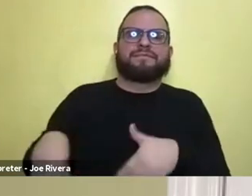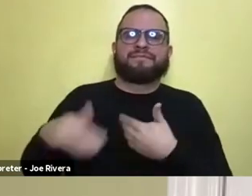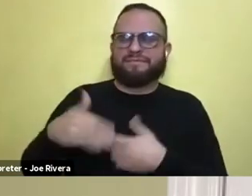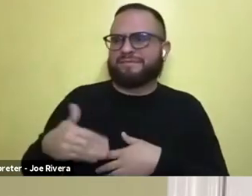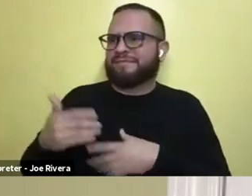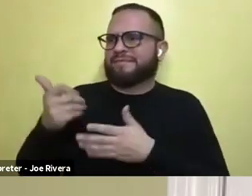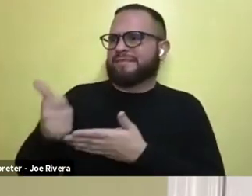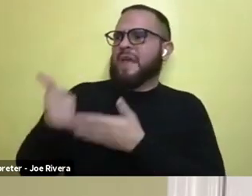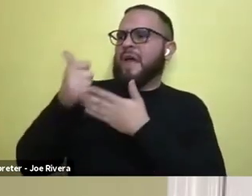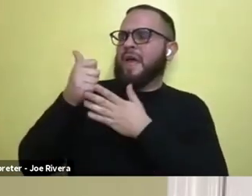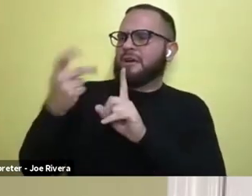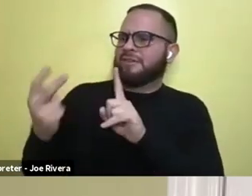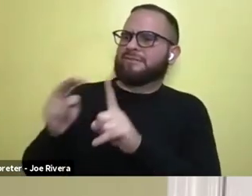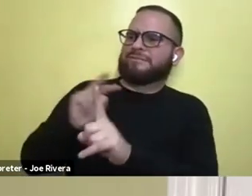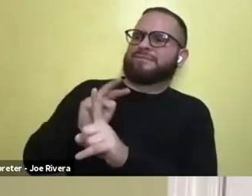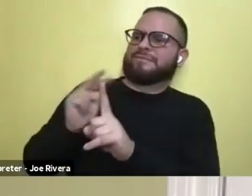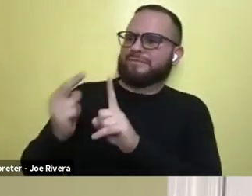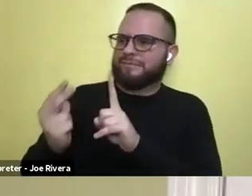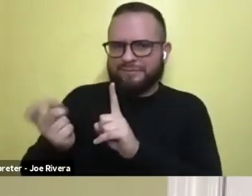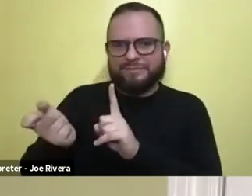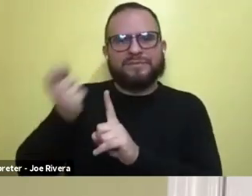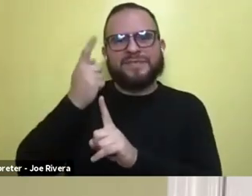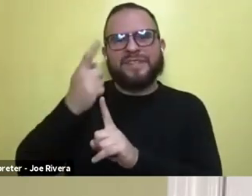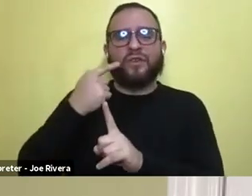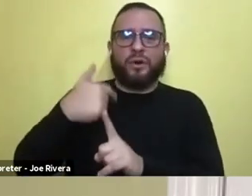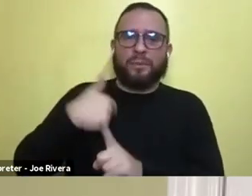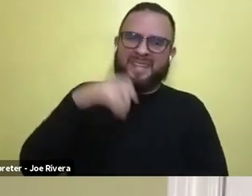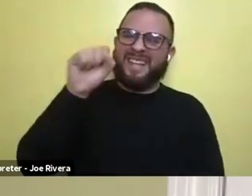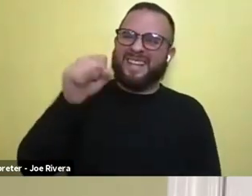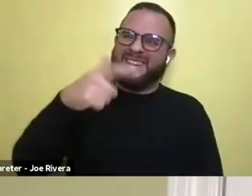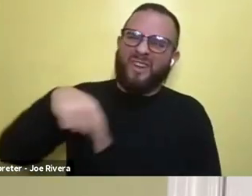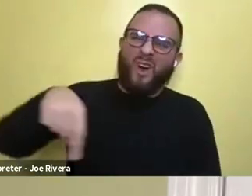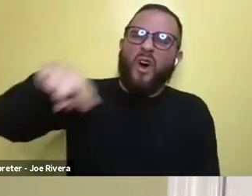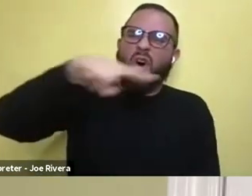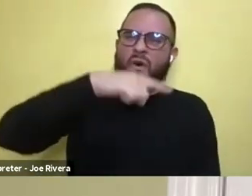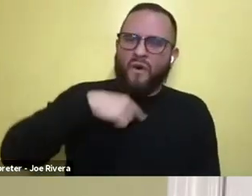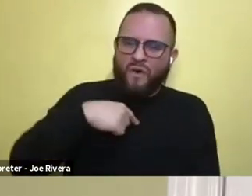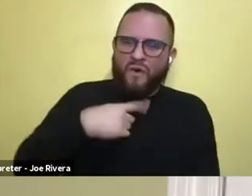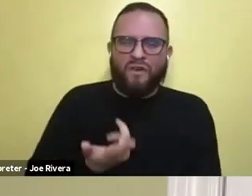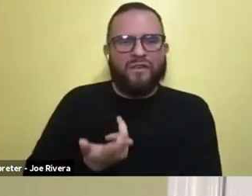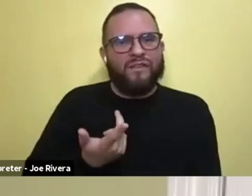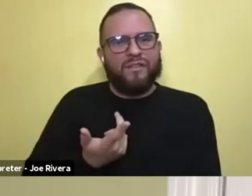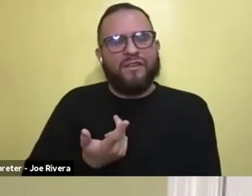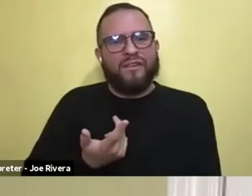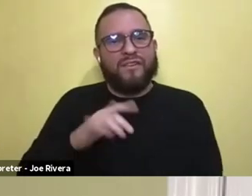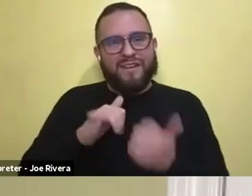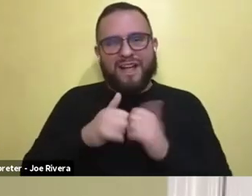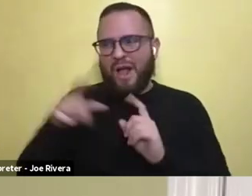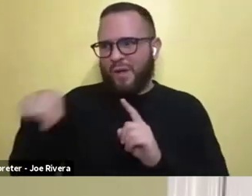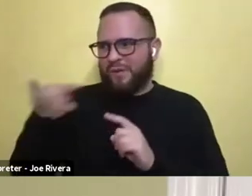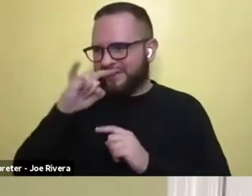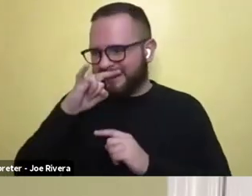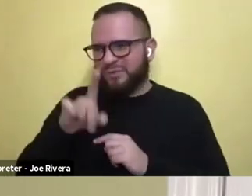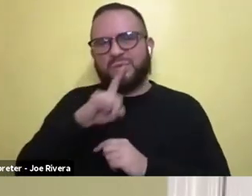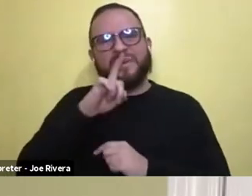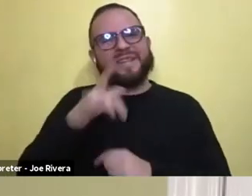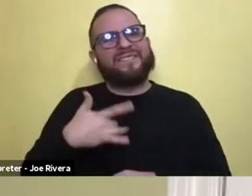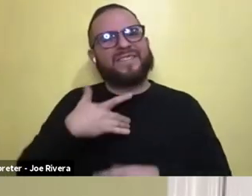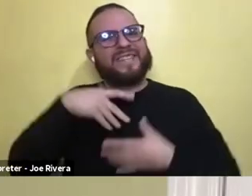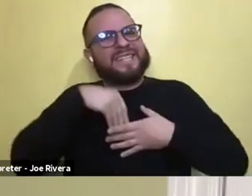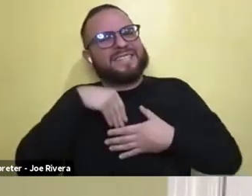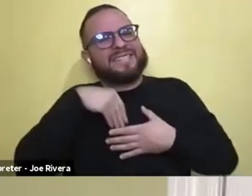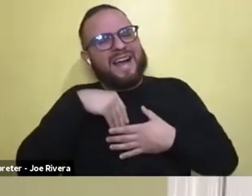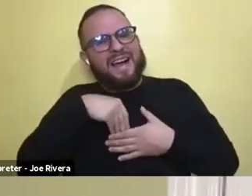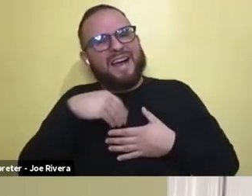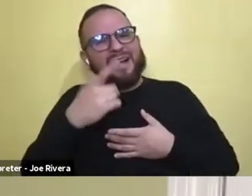not only for me, but I would say for, for all of us, um, as to, you know, how these kids were really feeling on the inside, because